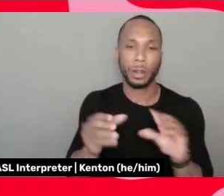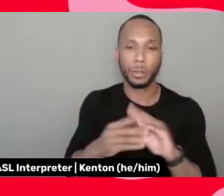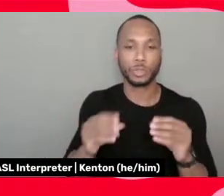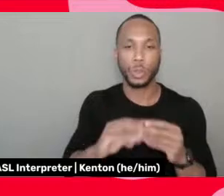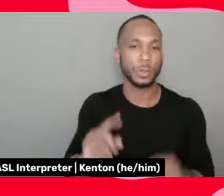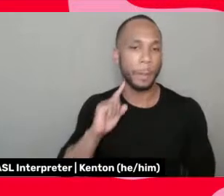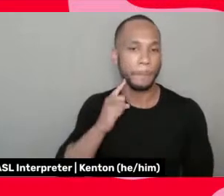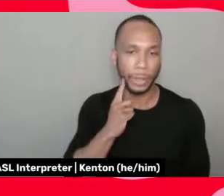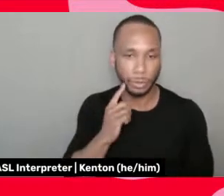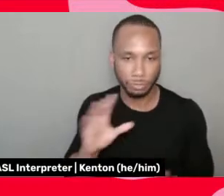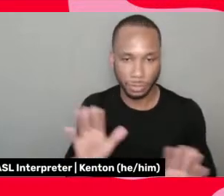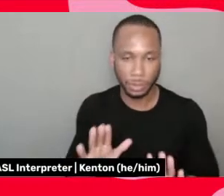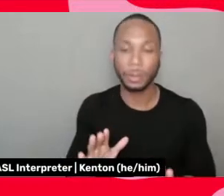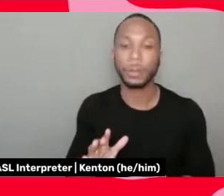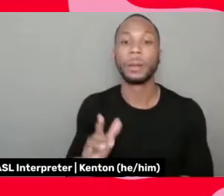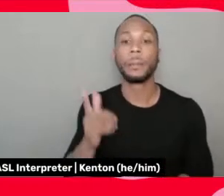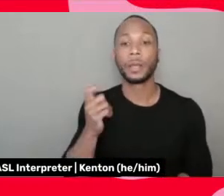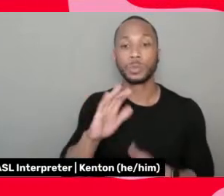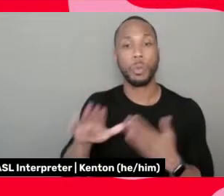They're all because we sisters.